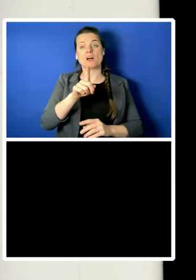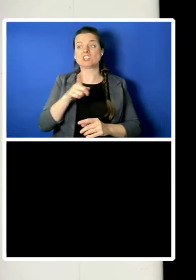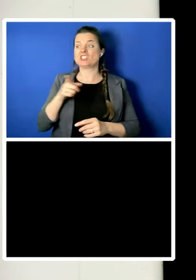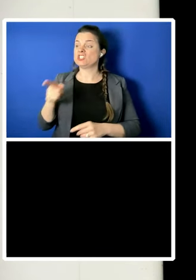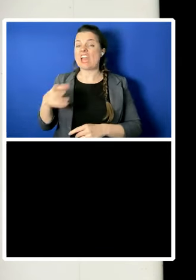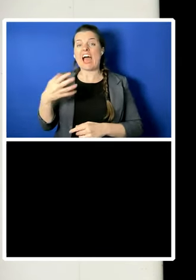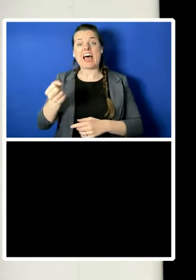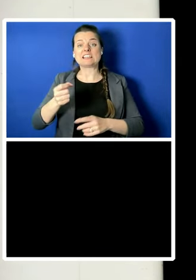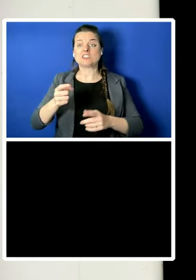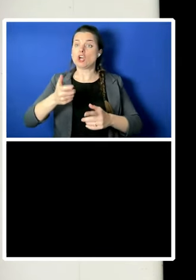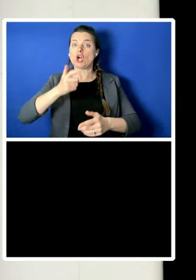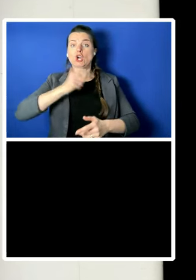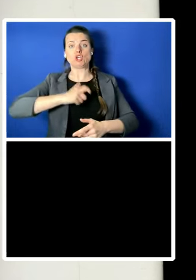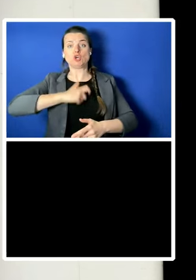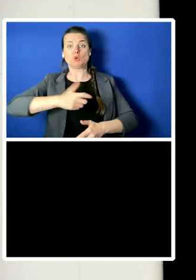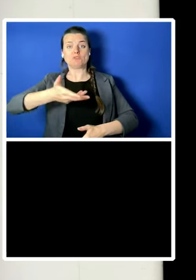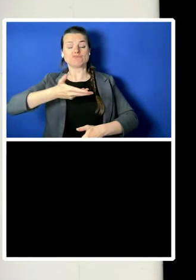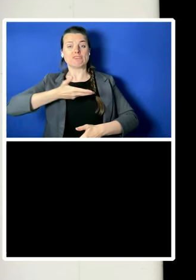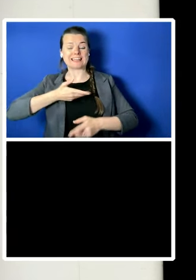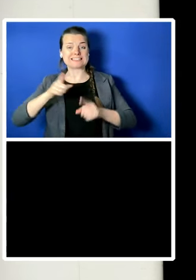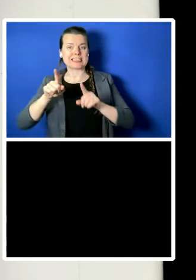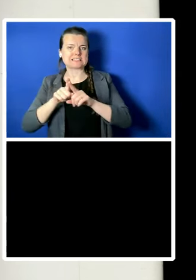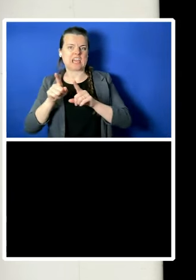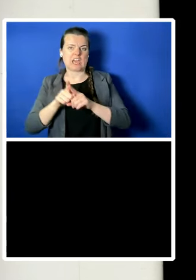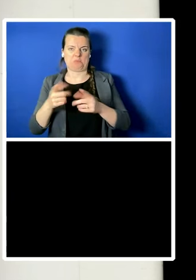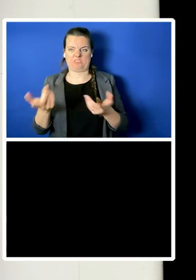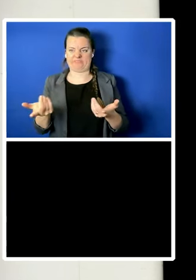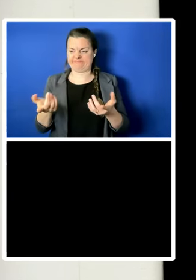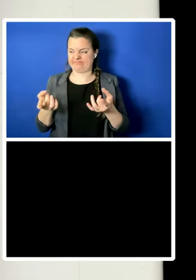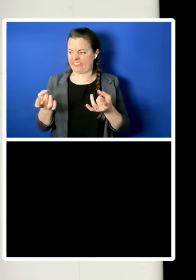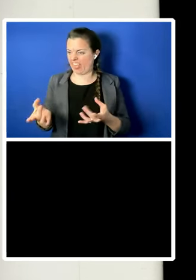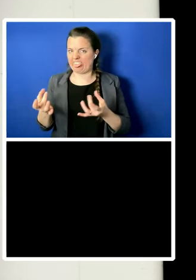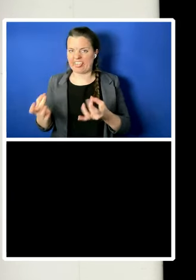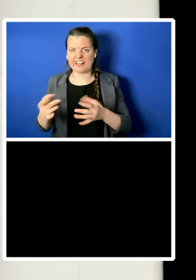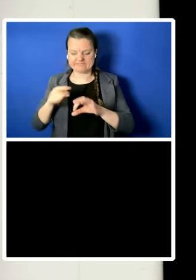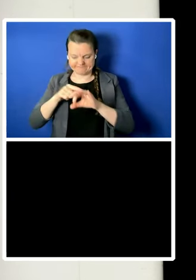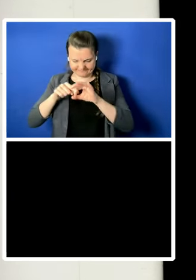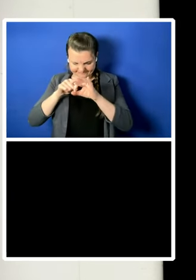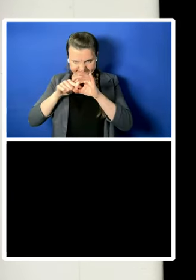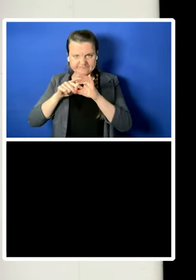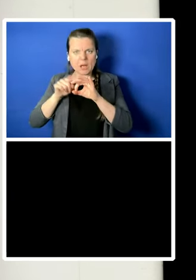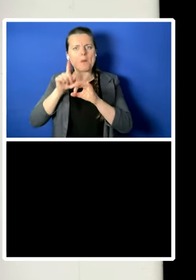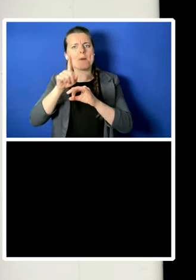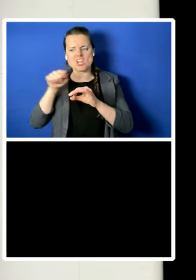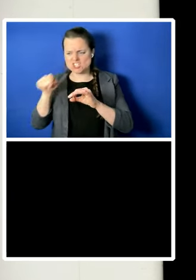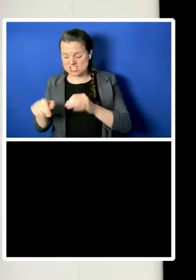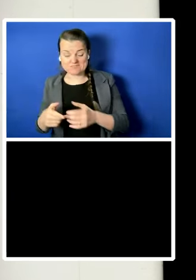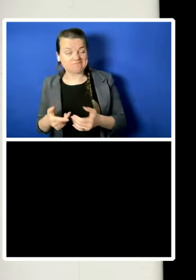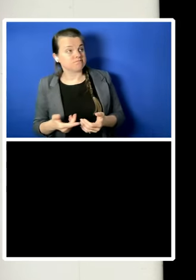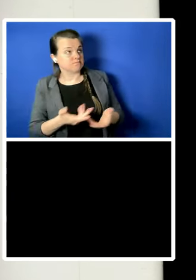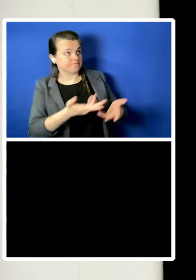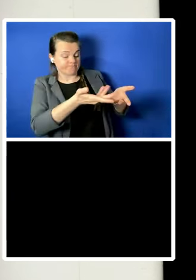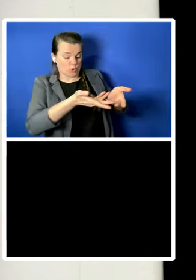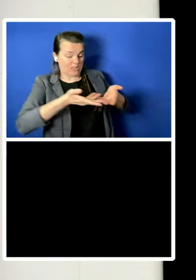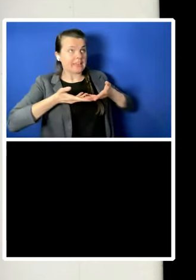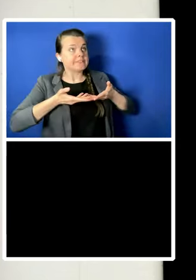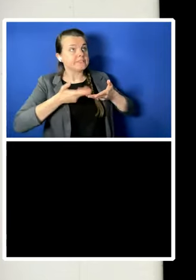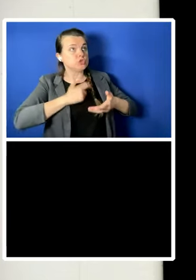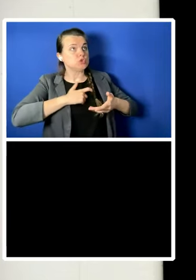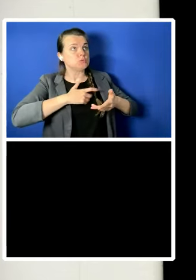or a chair, but that did not impede her instinct for justice. If anything, it strengthened it.